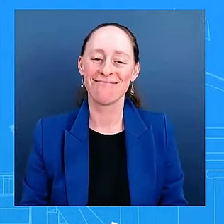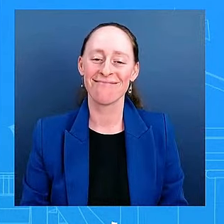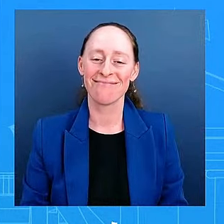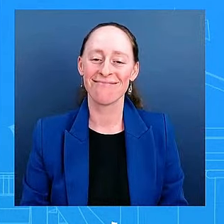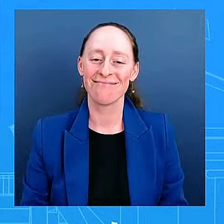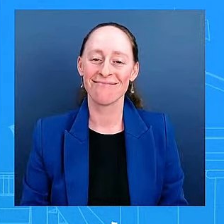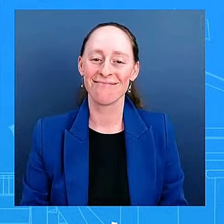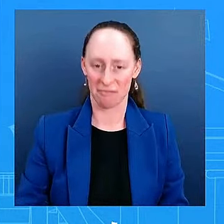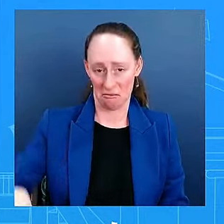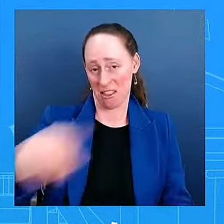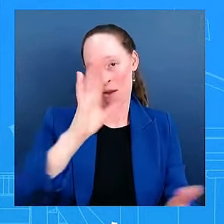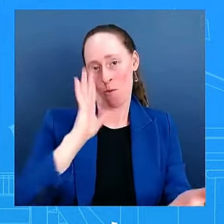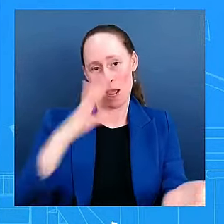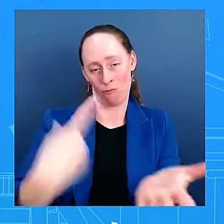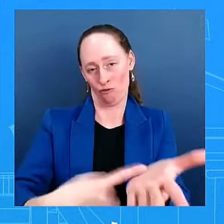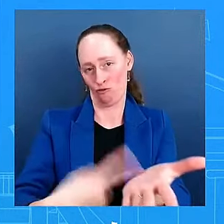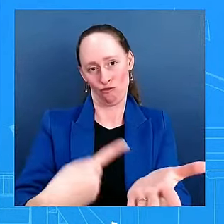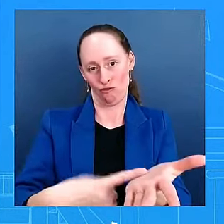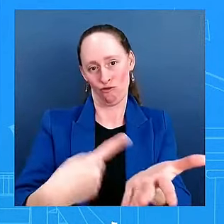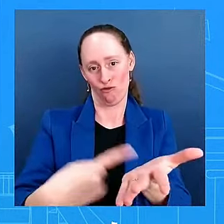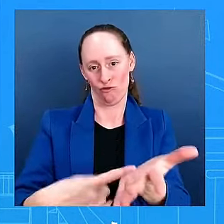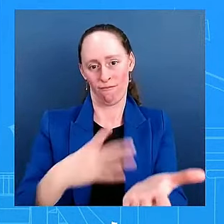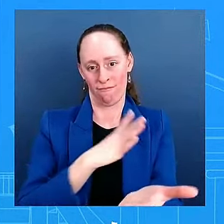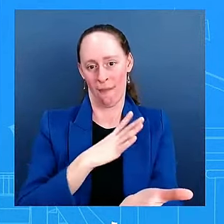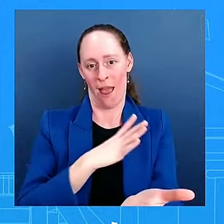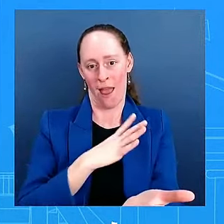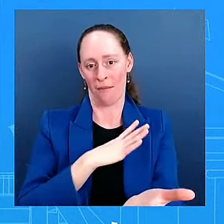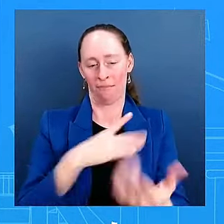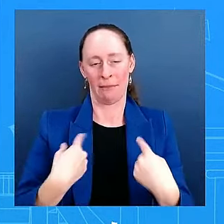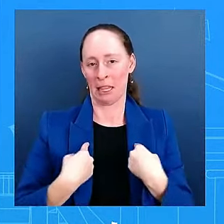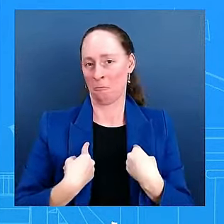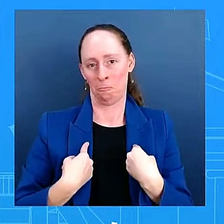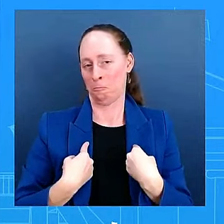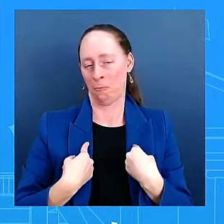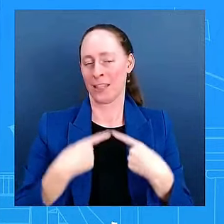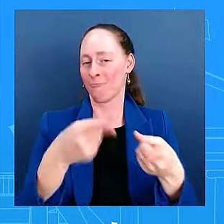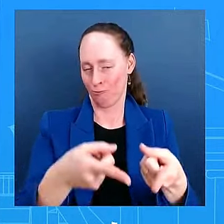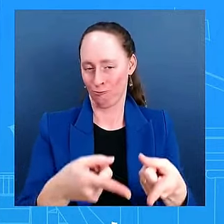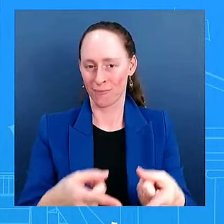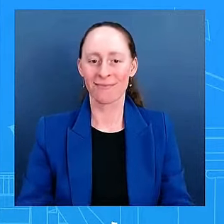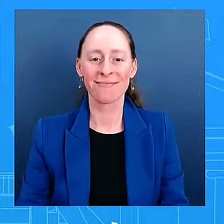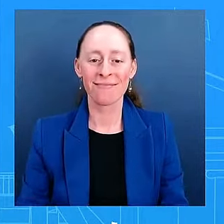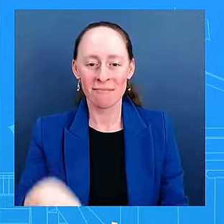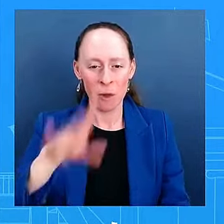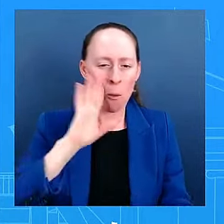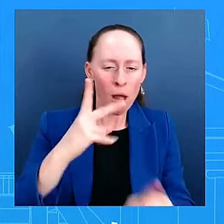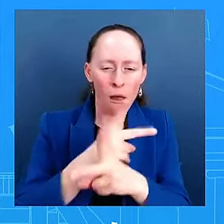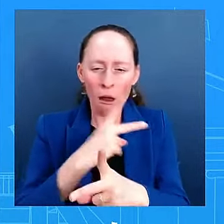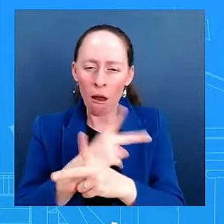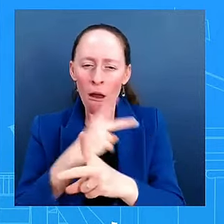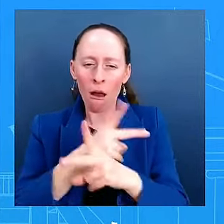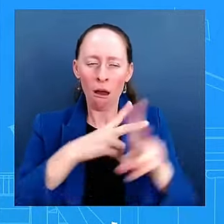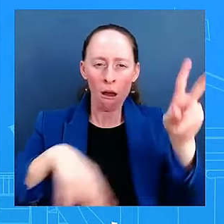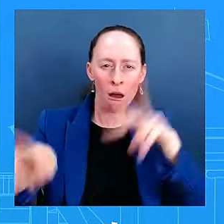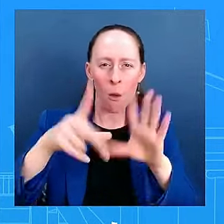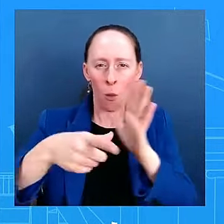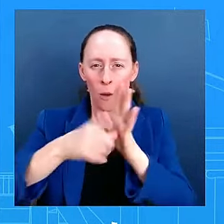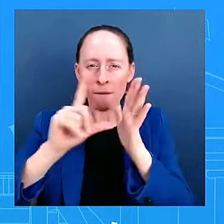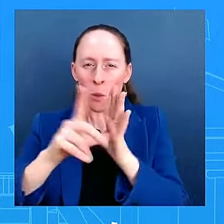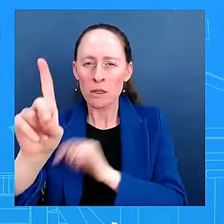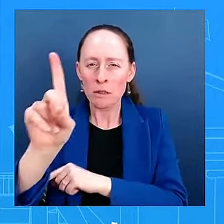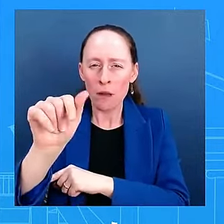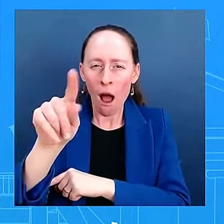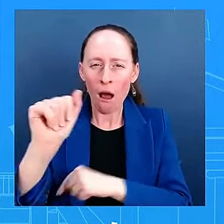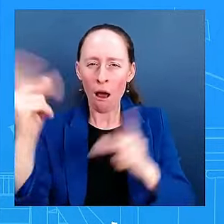the experts. And so we'll have more information as they look at the data. And so we'll leave that to them. And so I'm